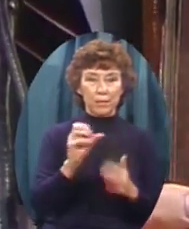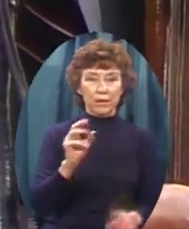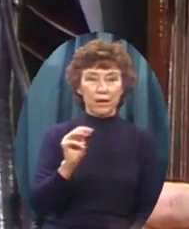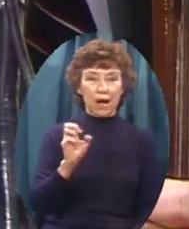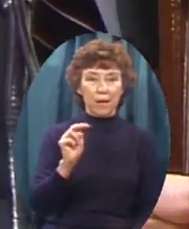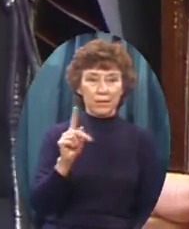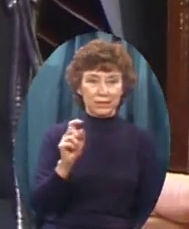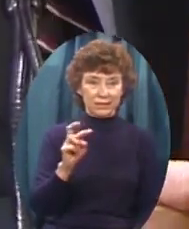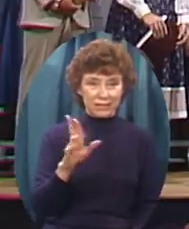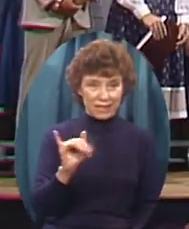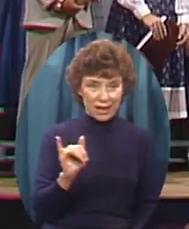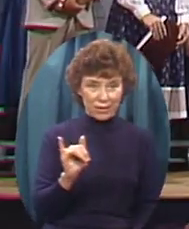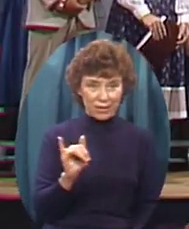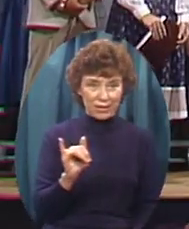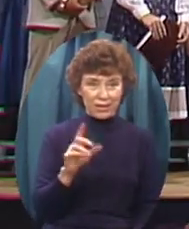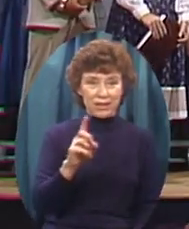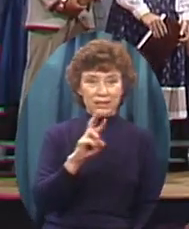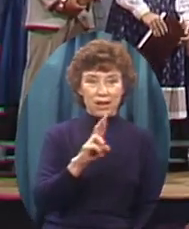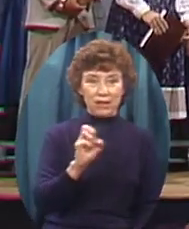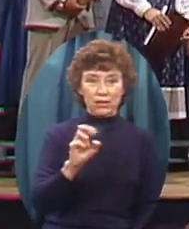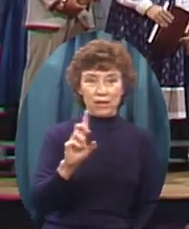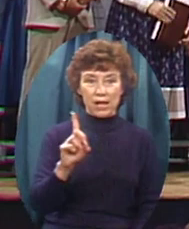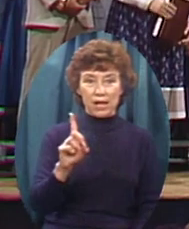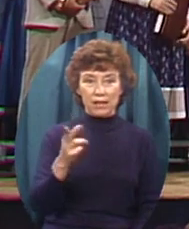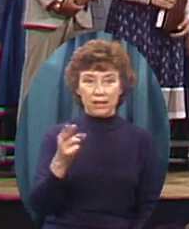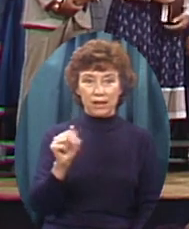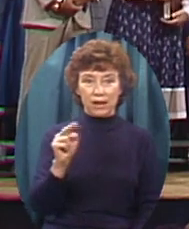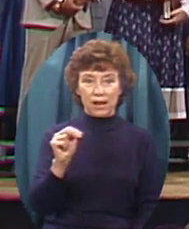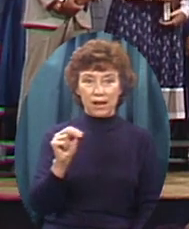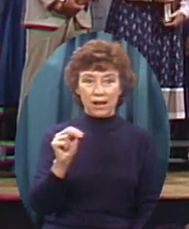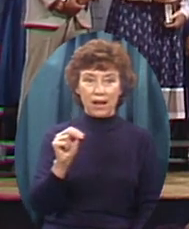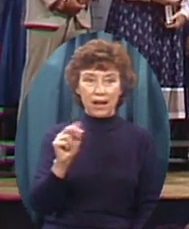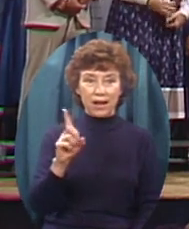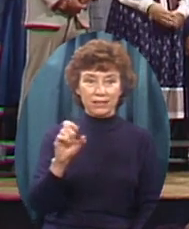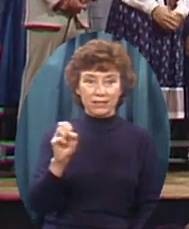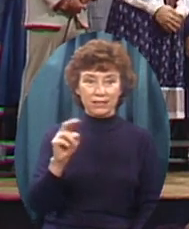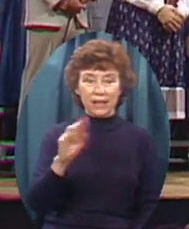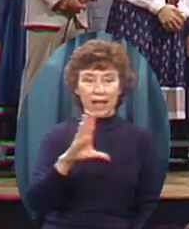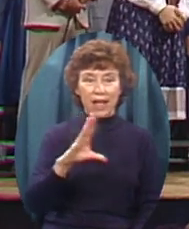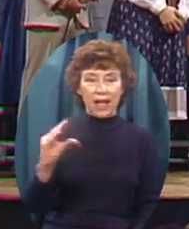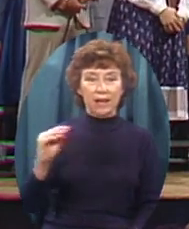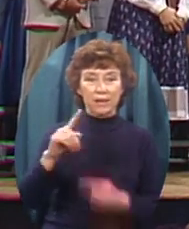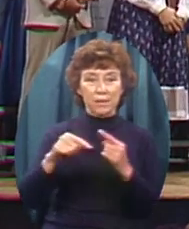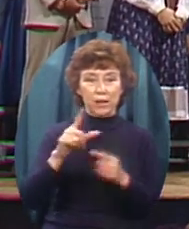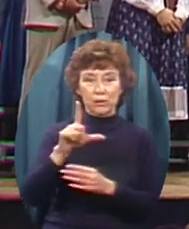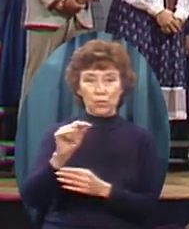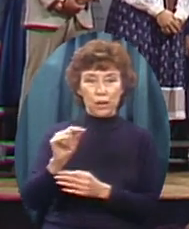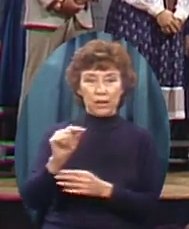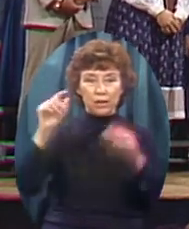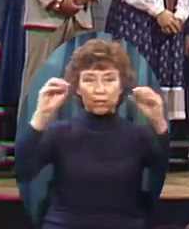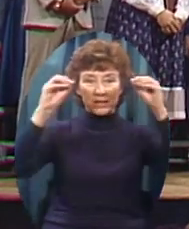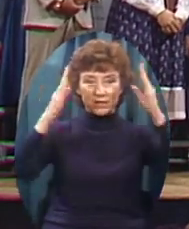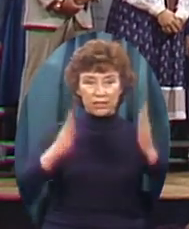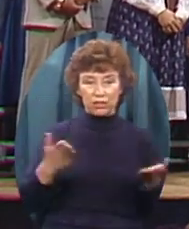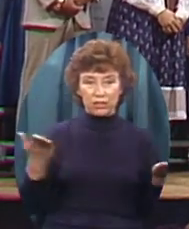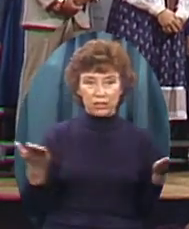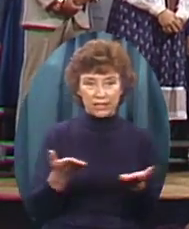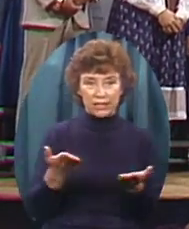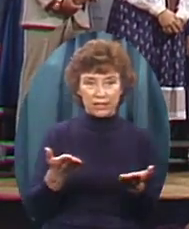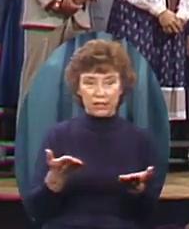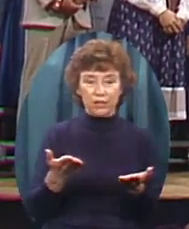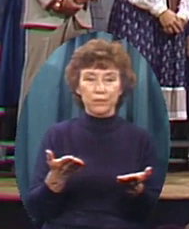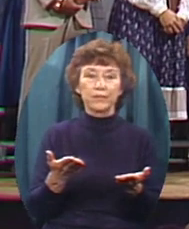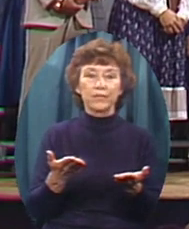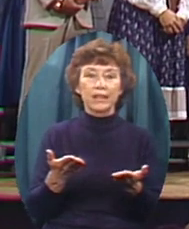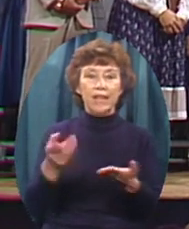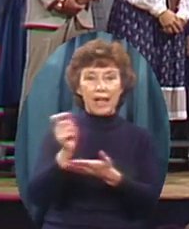pages Dr. Ed Hindson And about 20 Bible professors At Liberty Have taken the entire King James Version And put it in